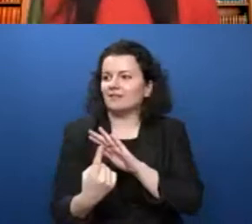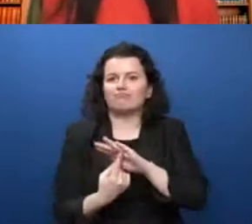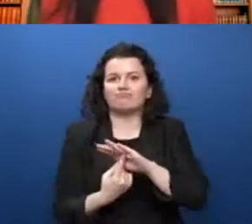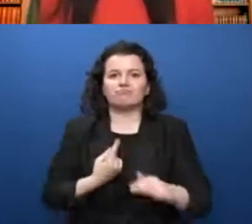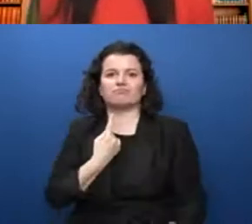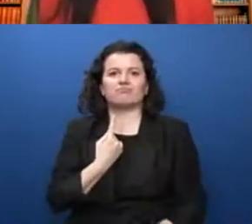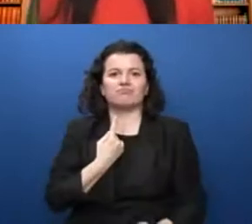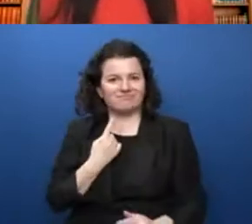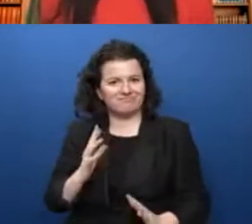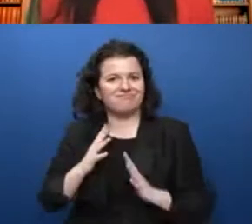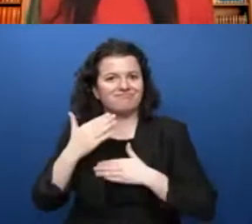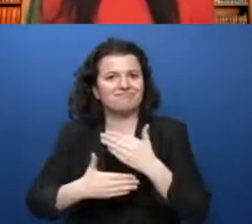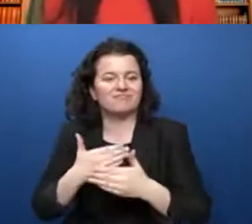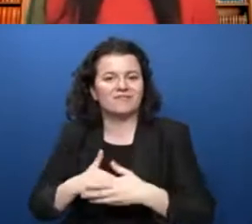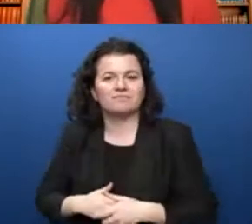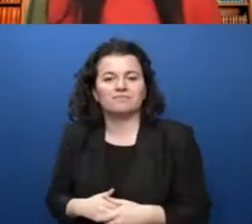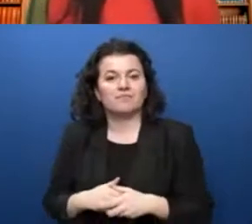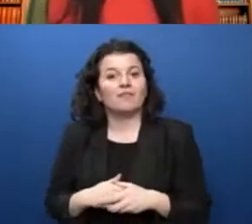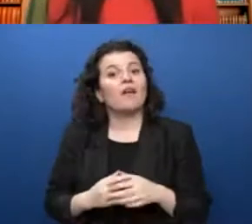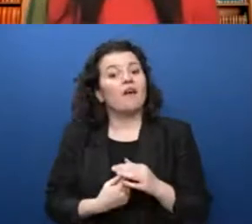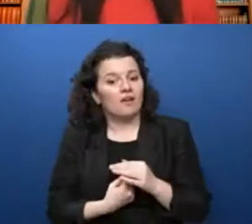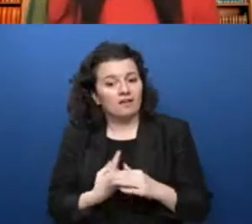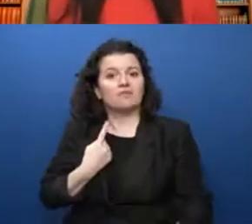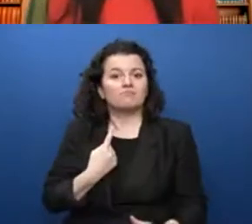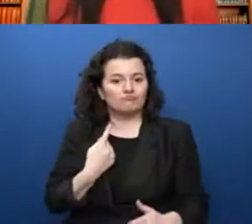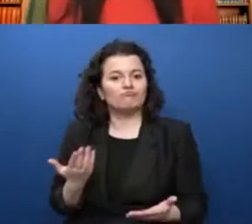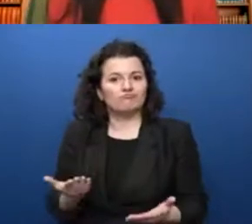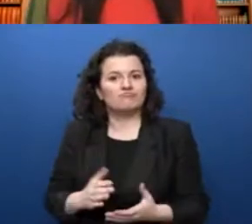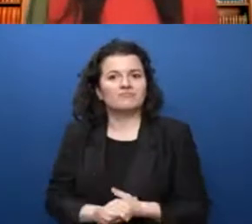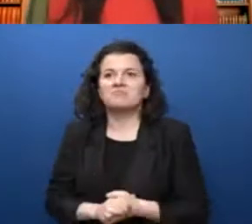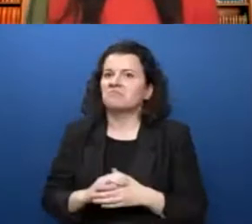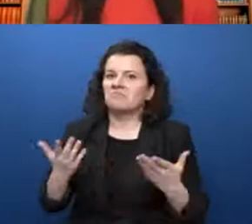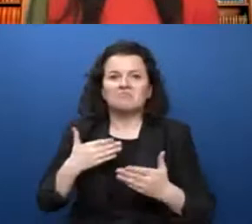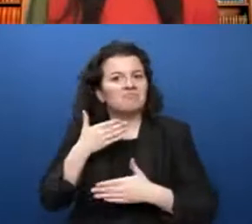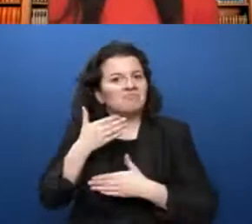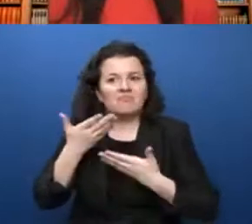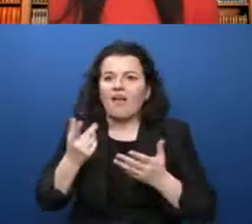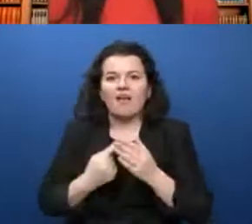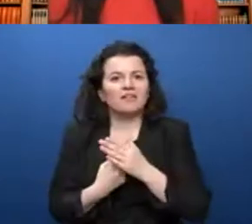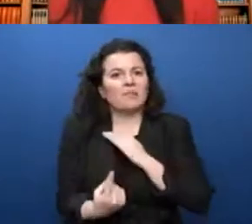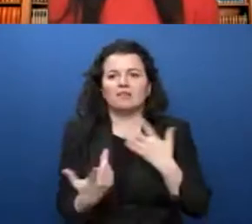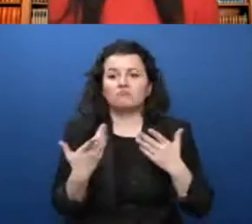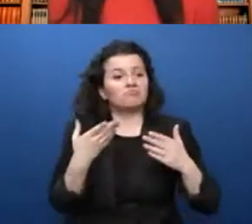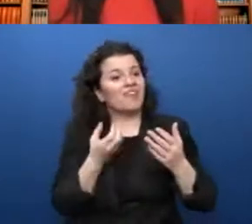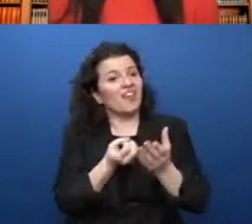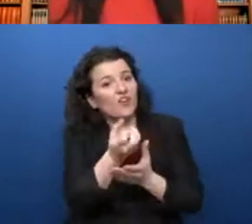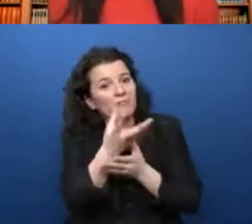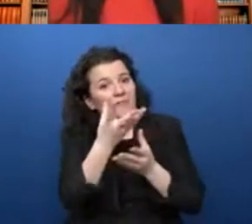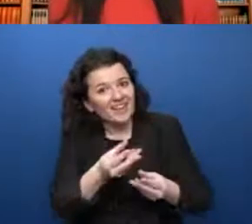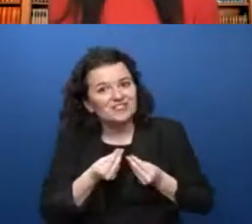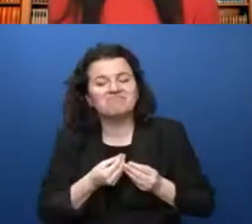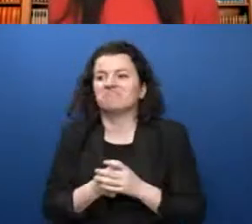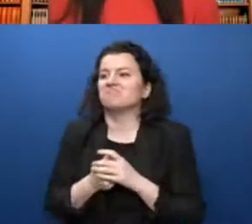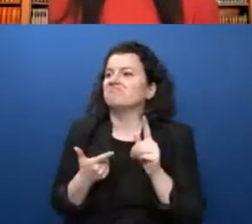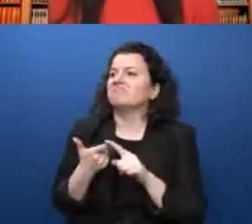We are independent because of these. We're able to access information. We're able to make informed decisions